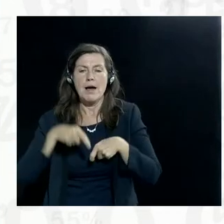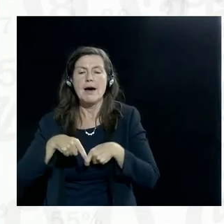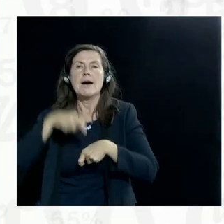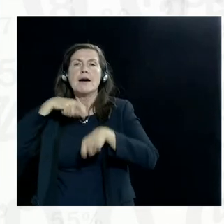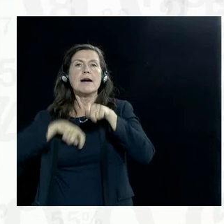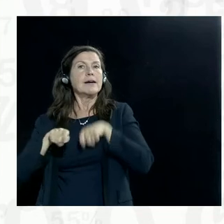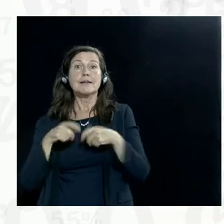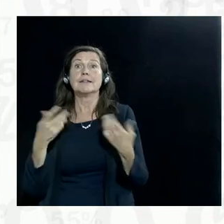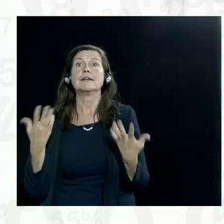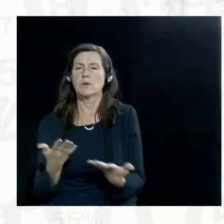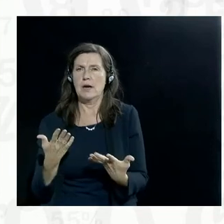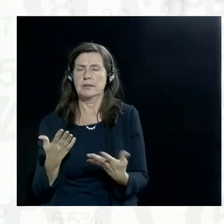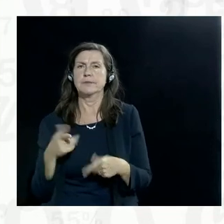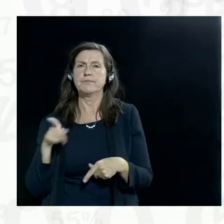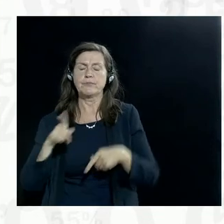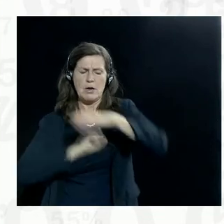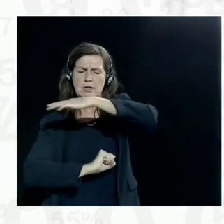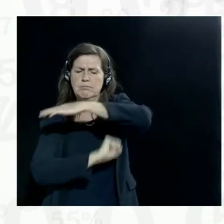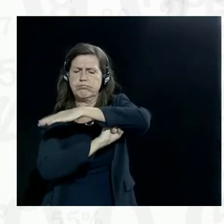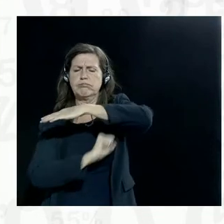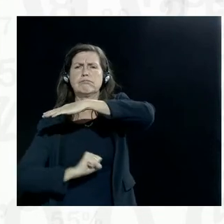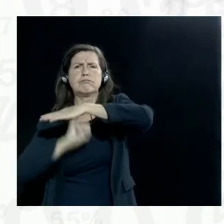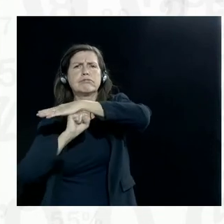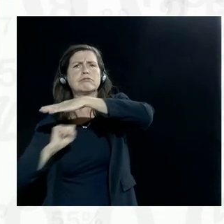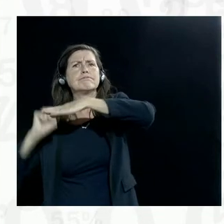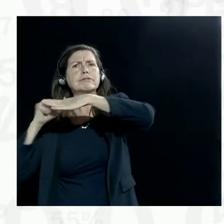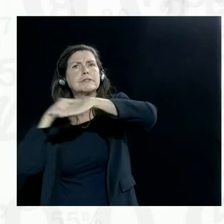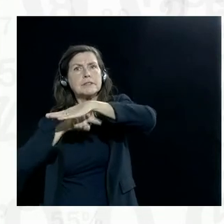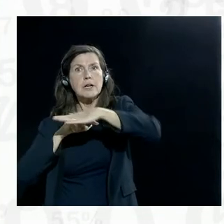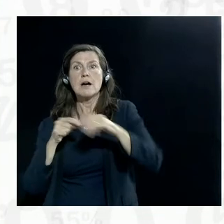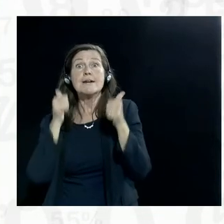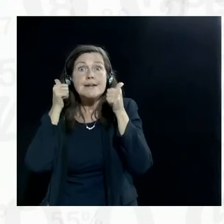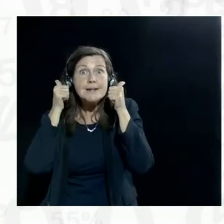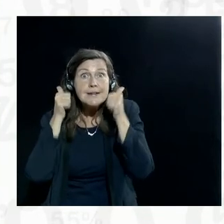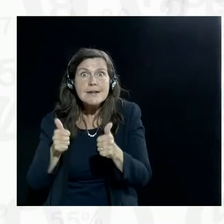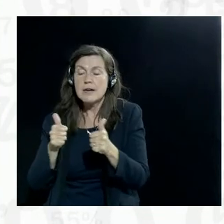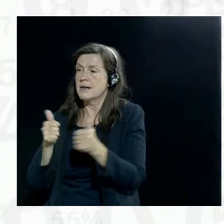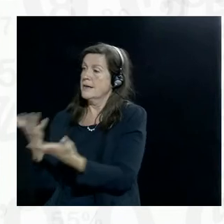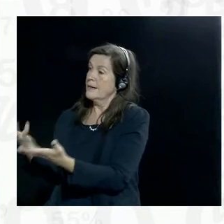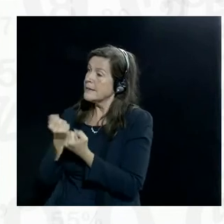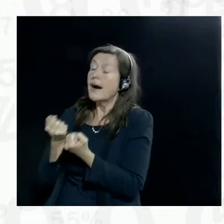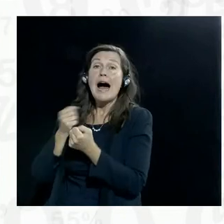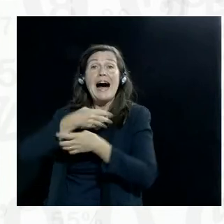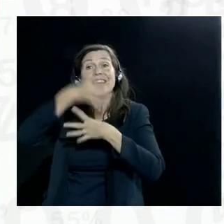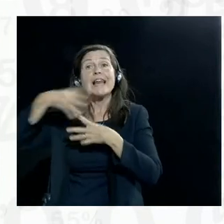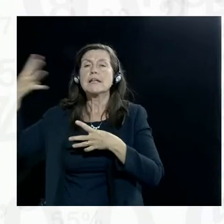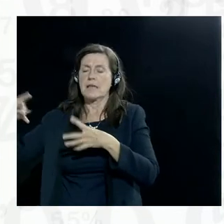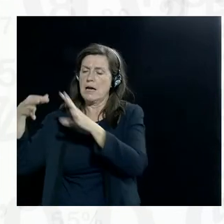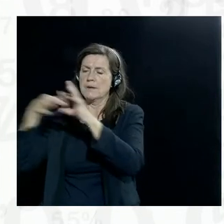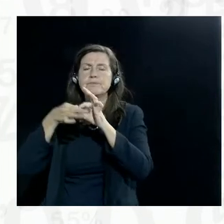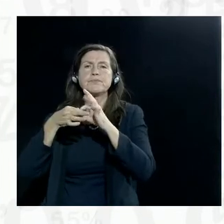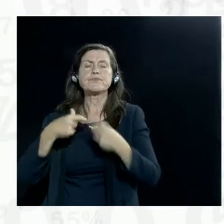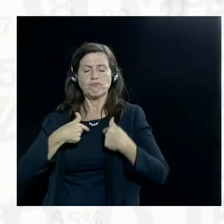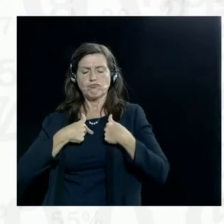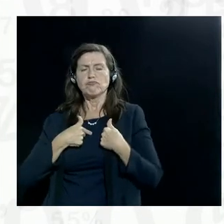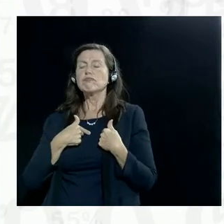one of the pillars of effective data use, that is trust, or to approach